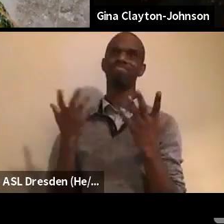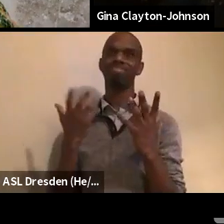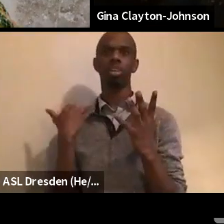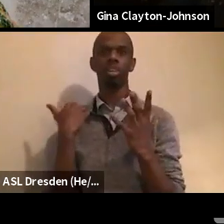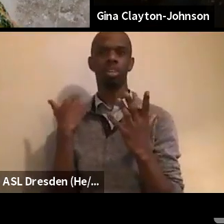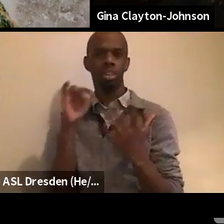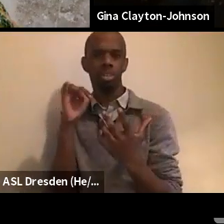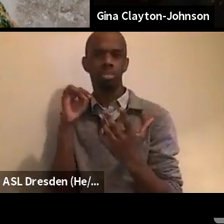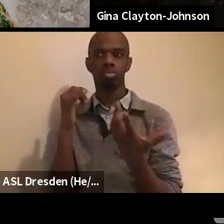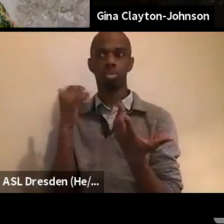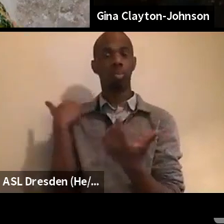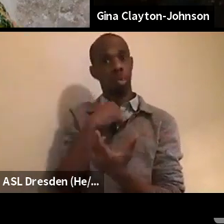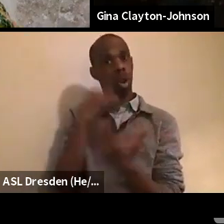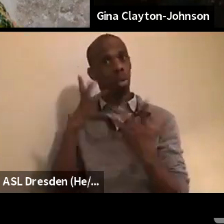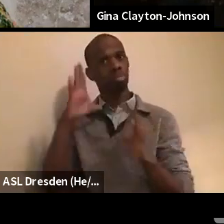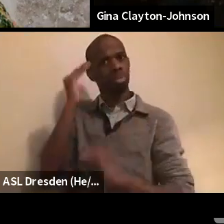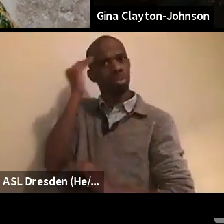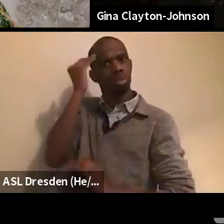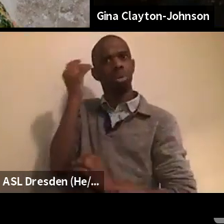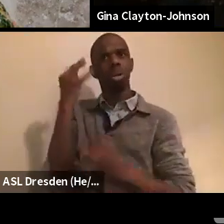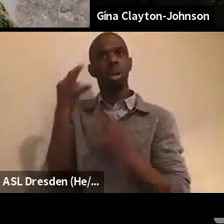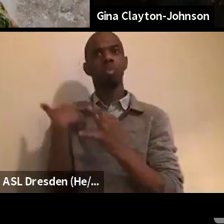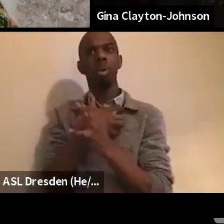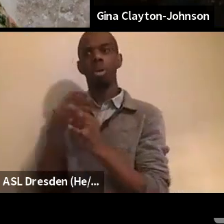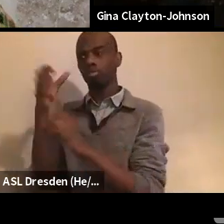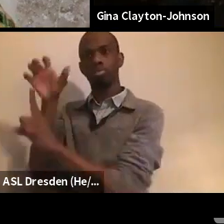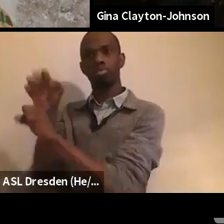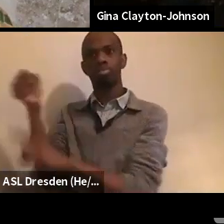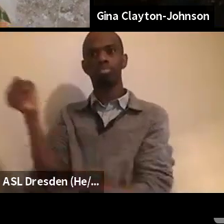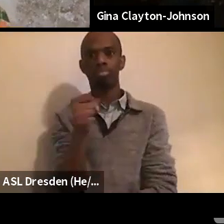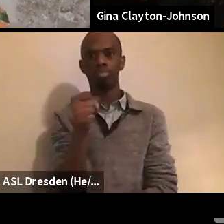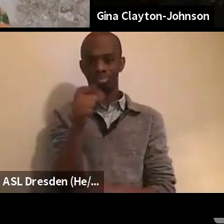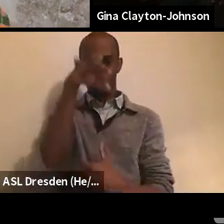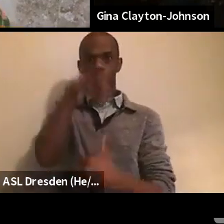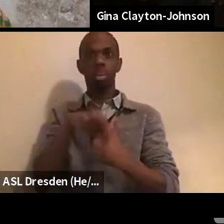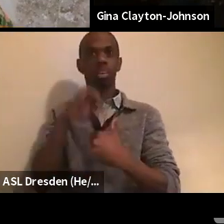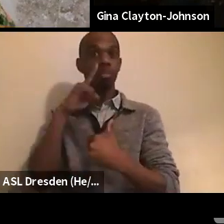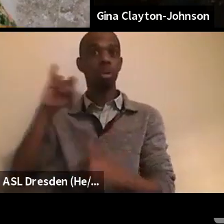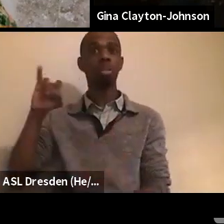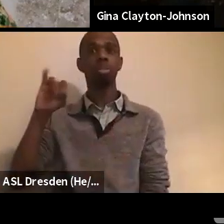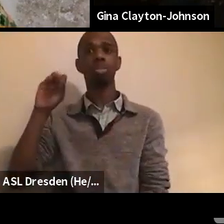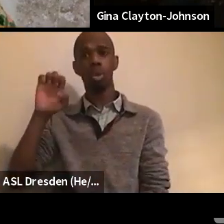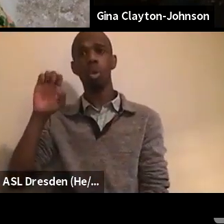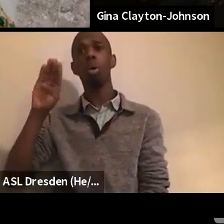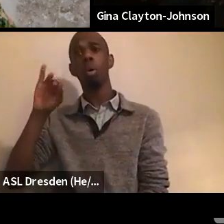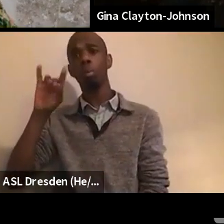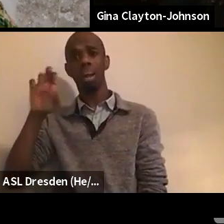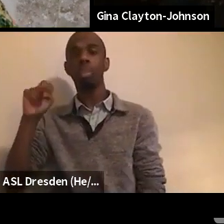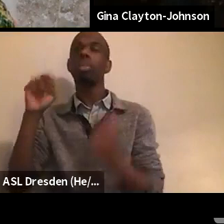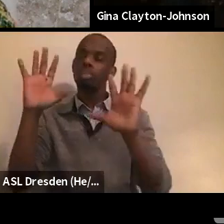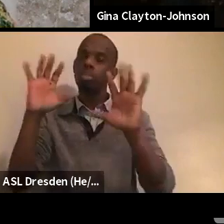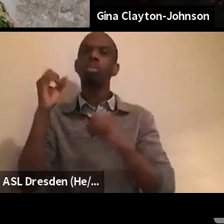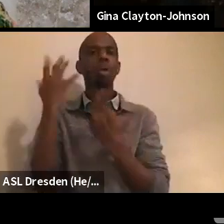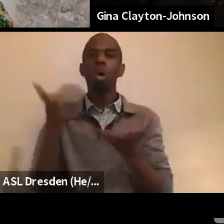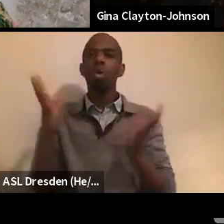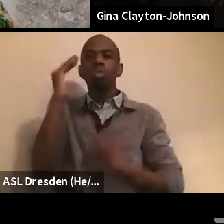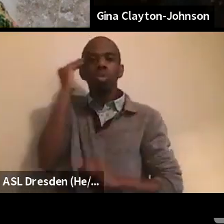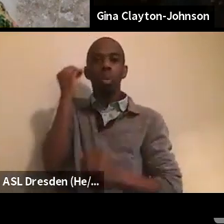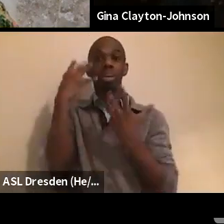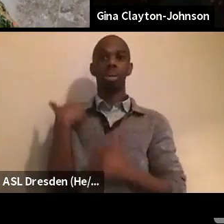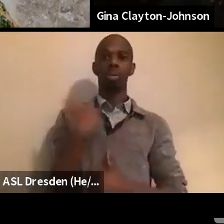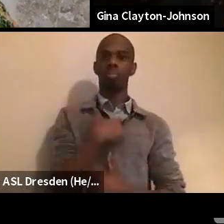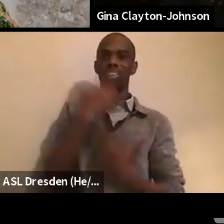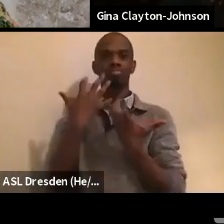was a compromise. Um, that wasn't who many of us called for to be the president, but